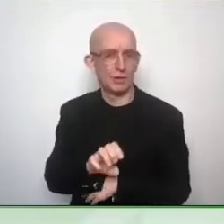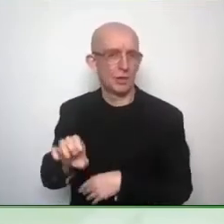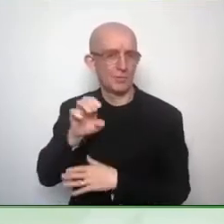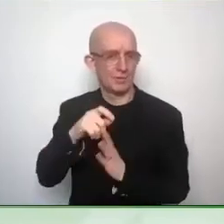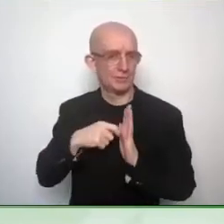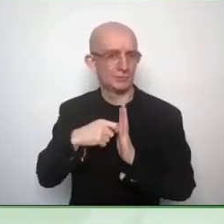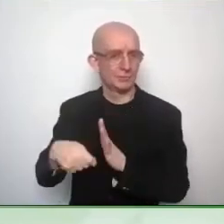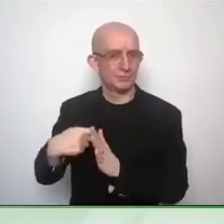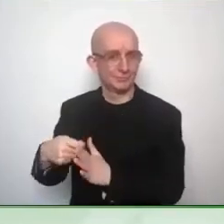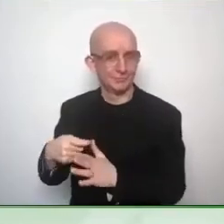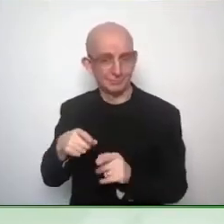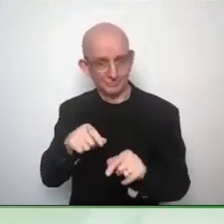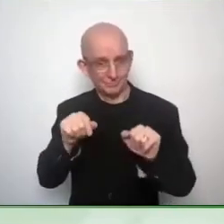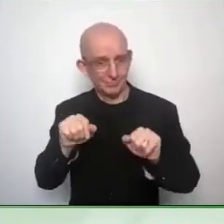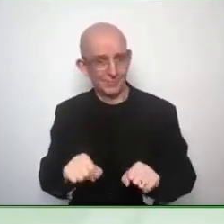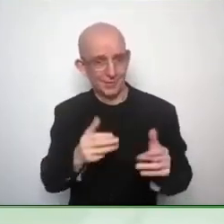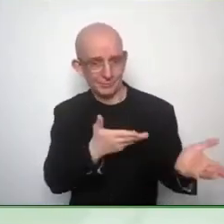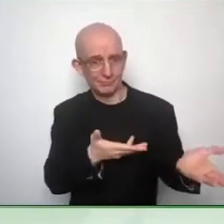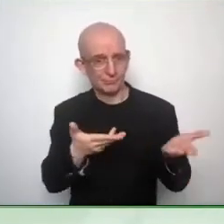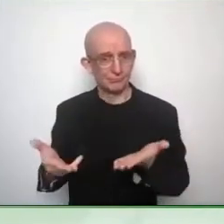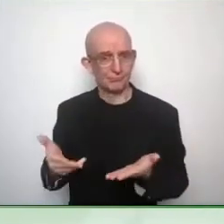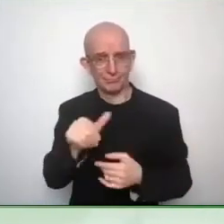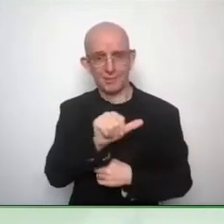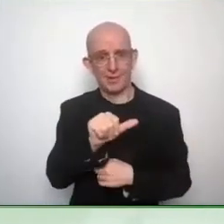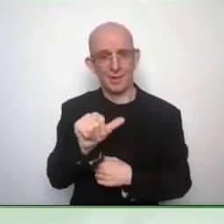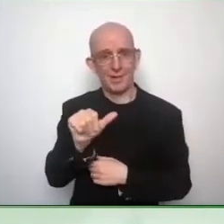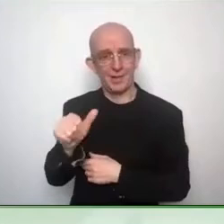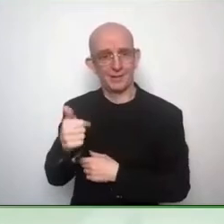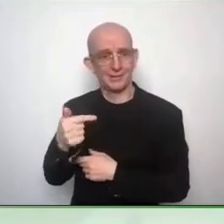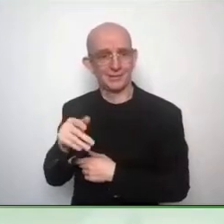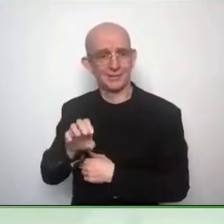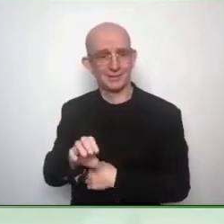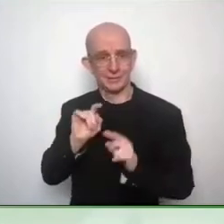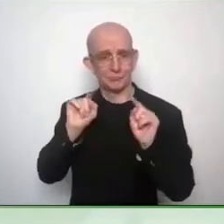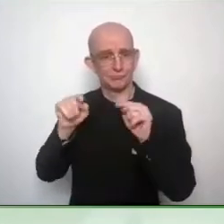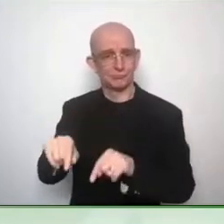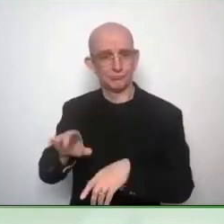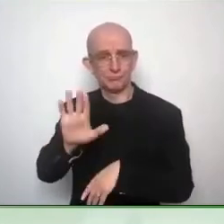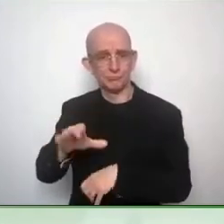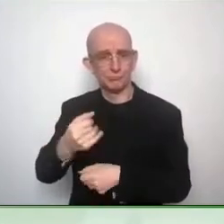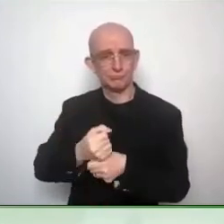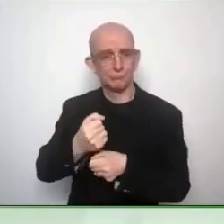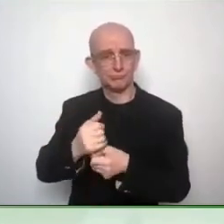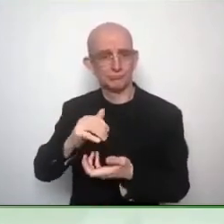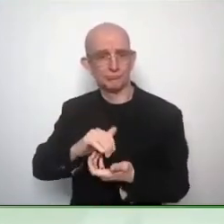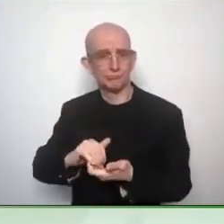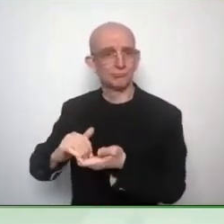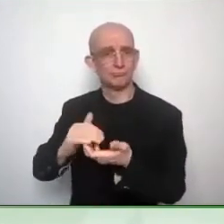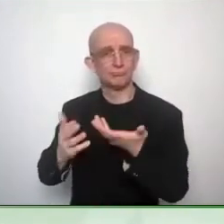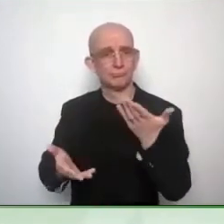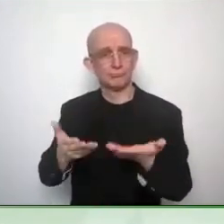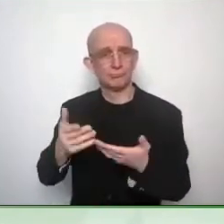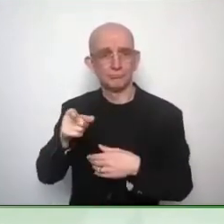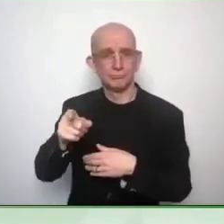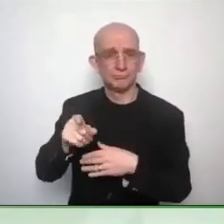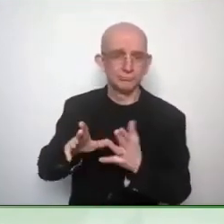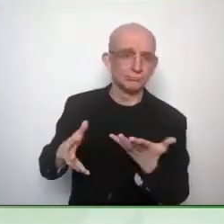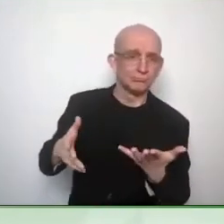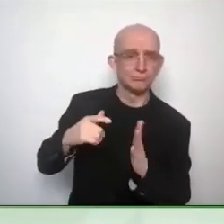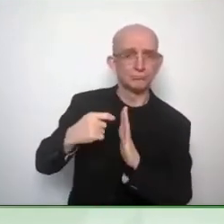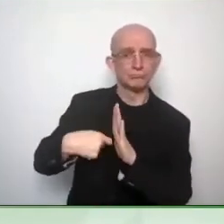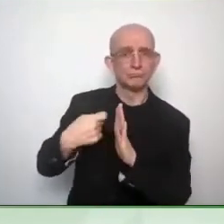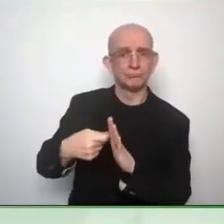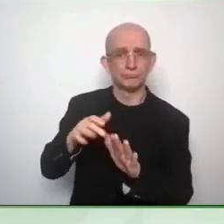developing projects. So, yeah, and the perspective is also quite broad. It's not just about assistive technology in the traditional,